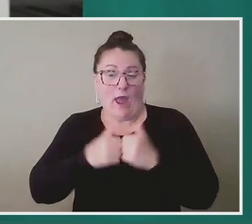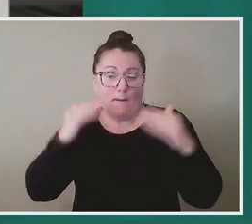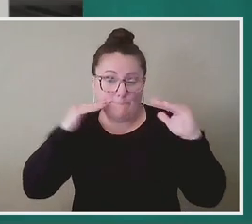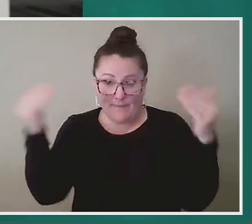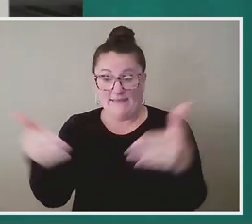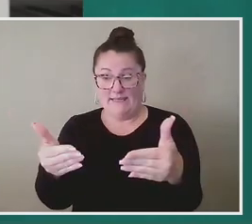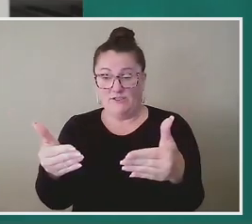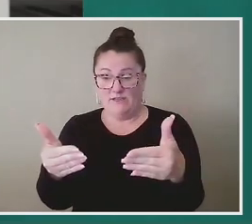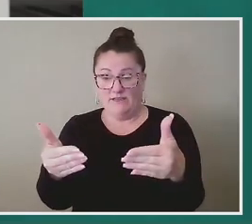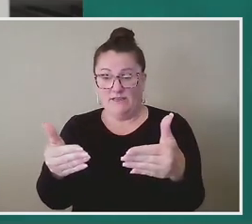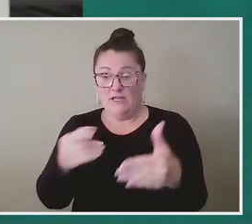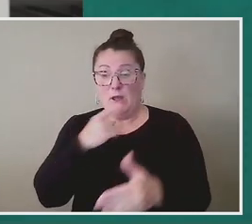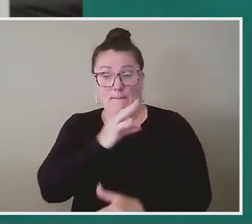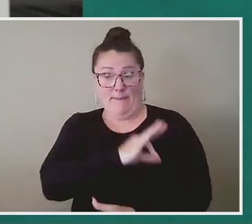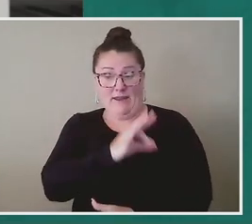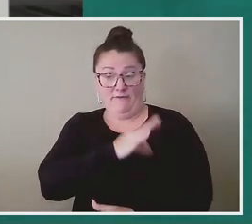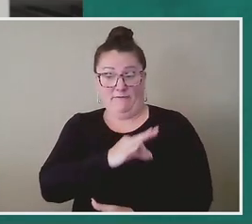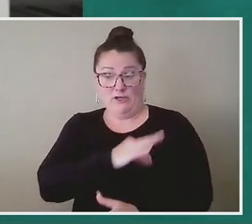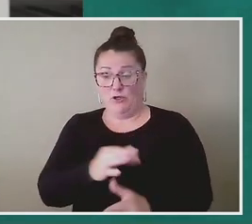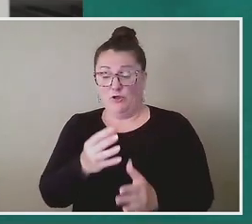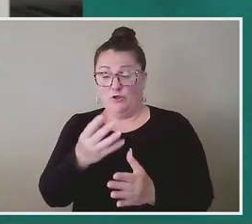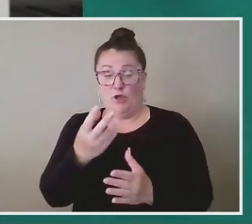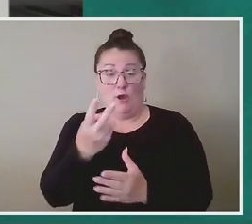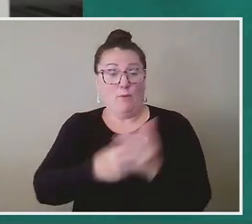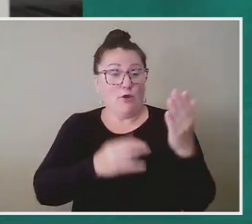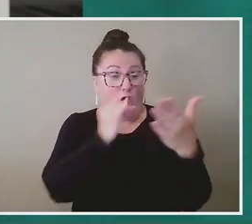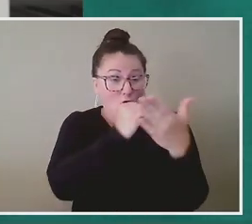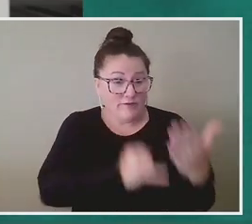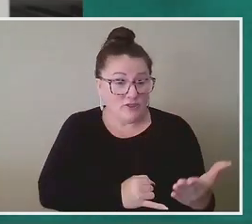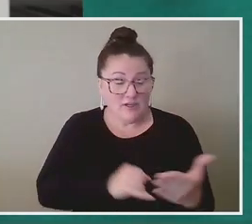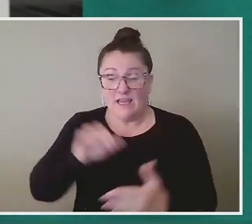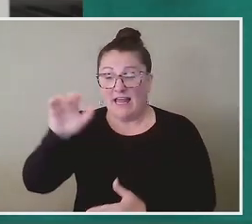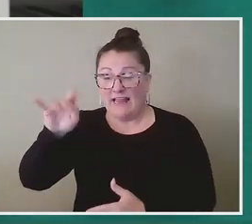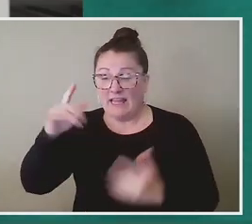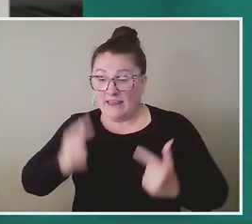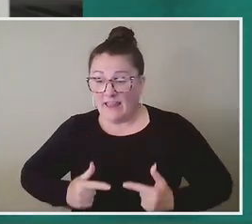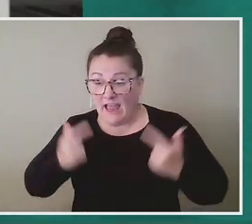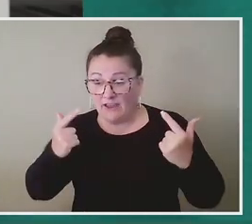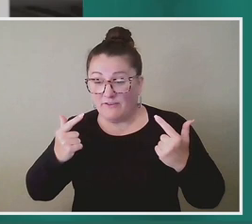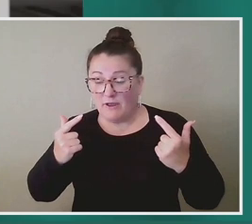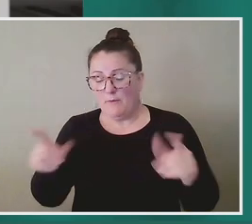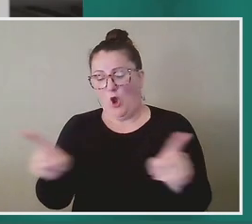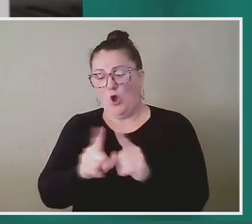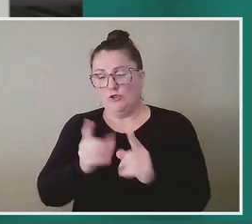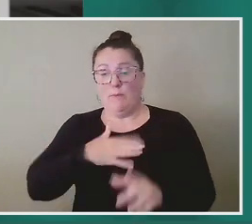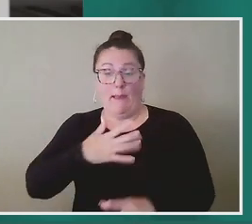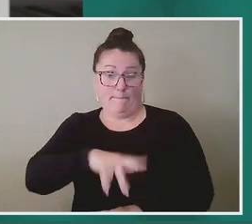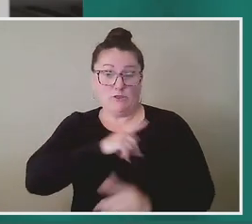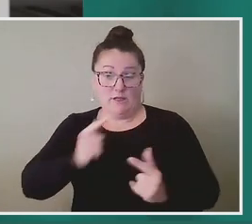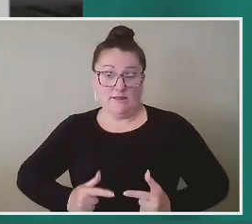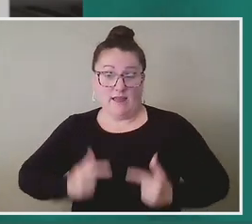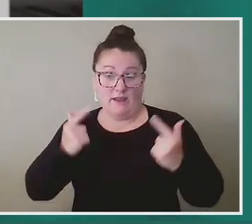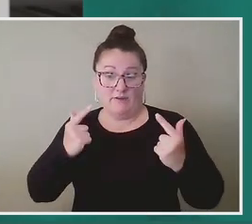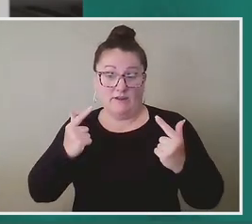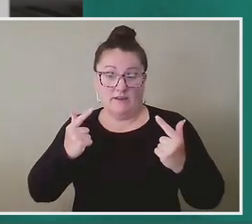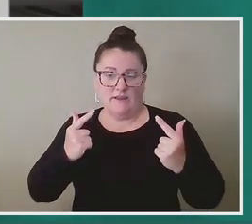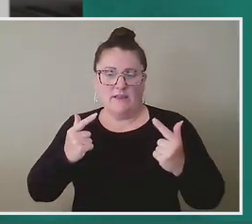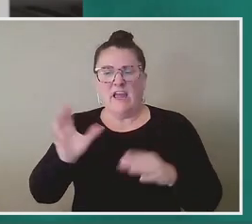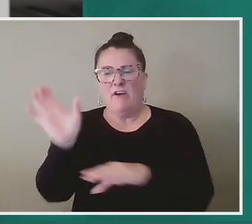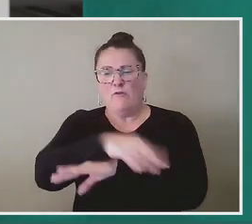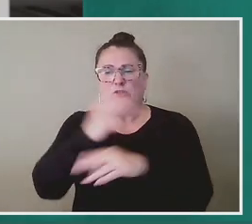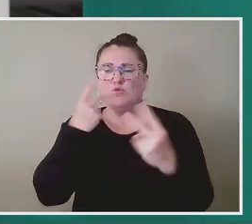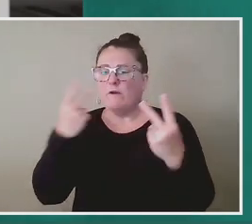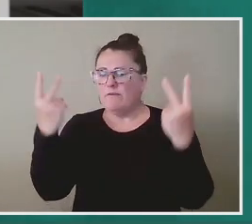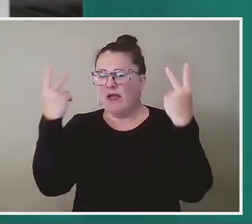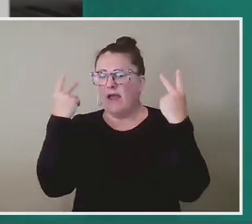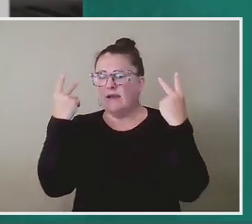beneficial, both in my artistic and literary life, but also in my personal life, I think it forces you to reflect, forces you to pay attention,